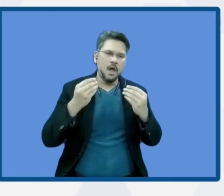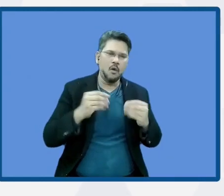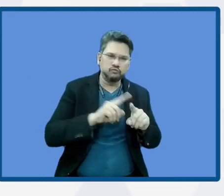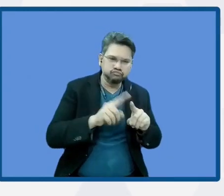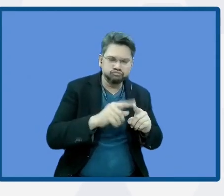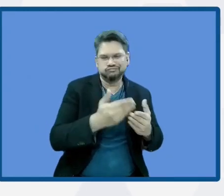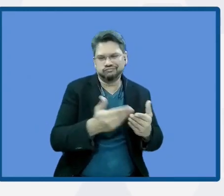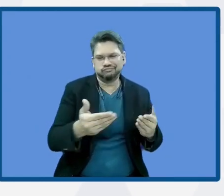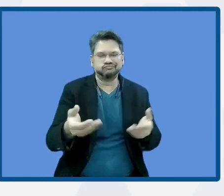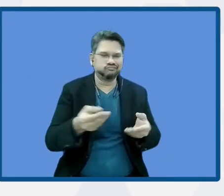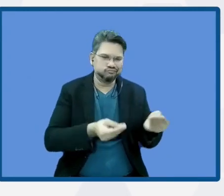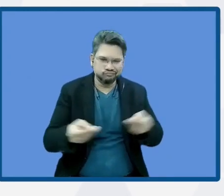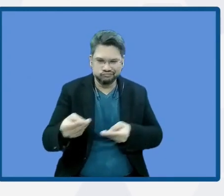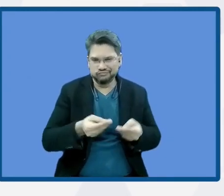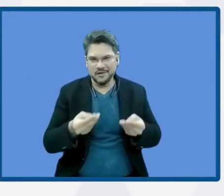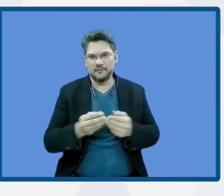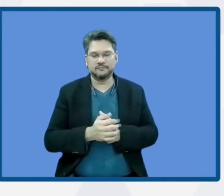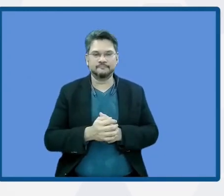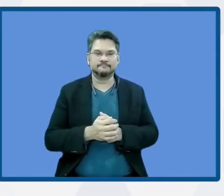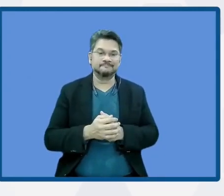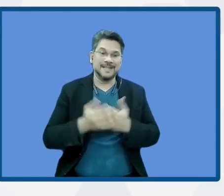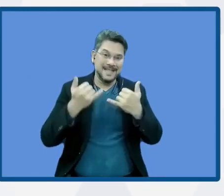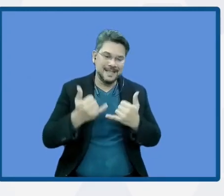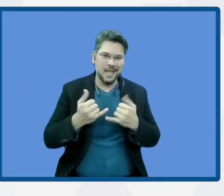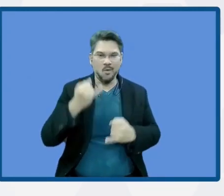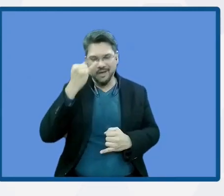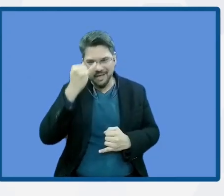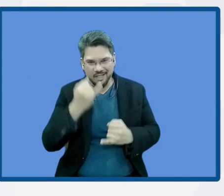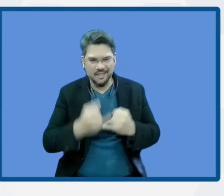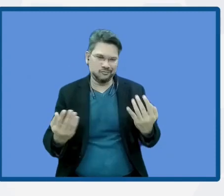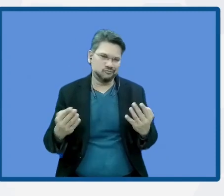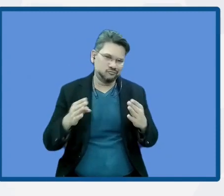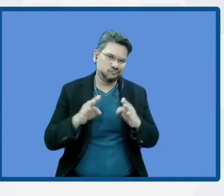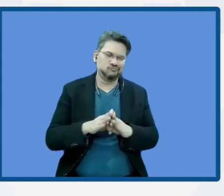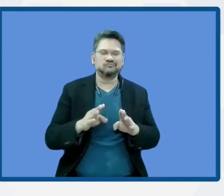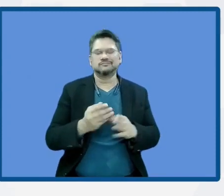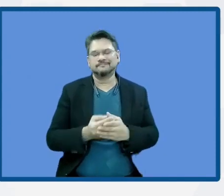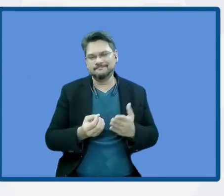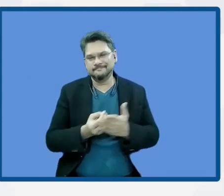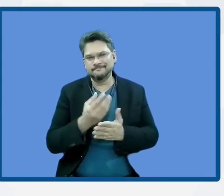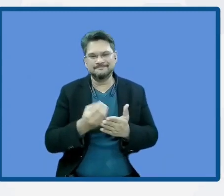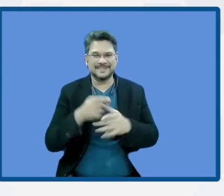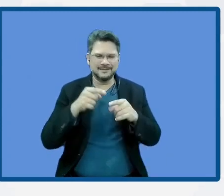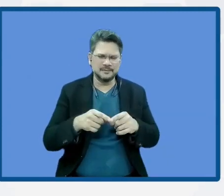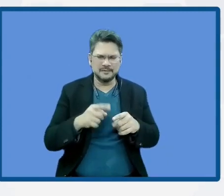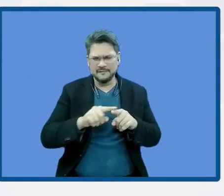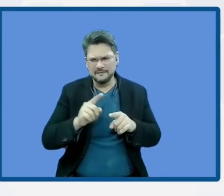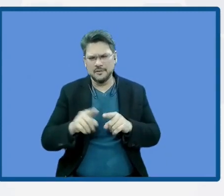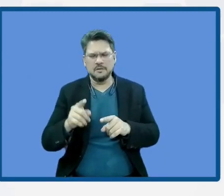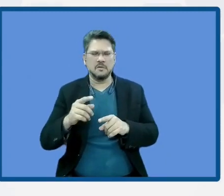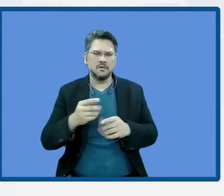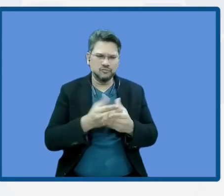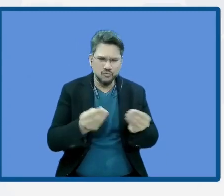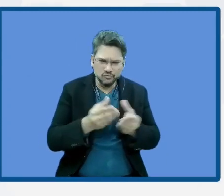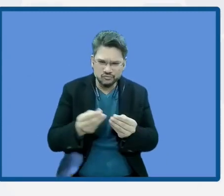with the importance of understanding the benefits of this implementation of solutions based